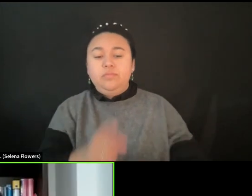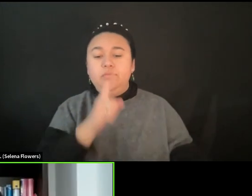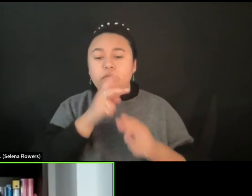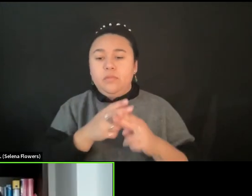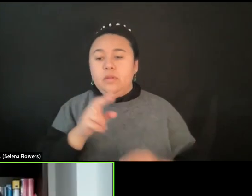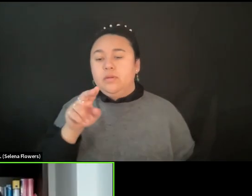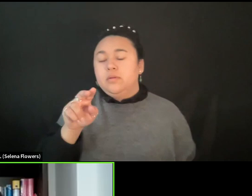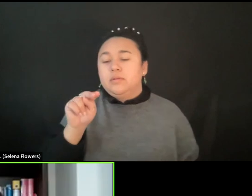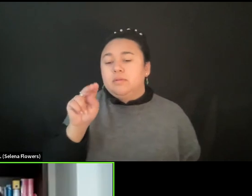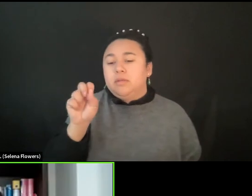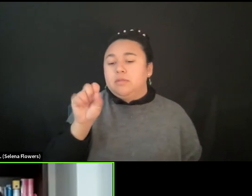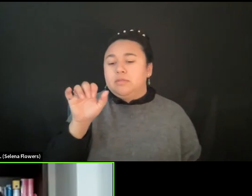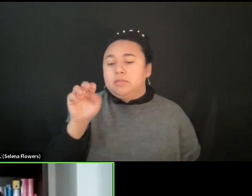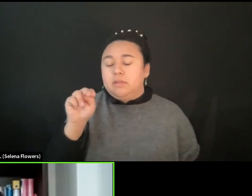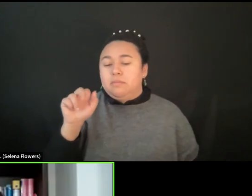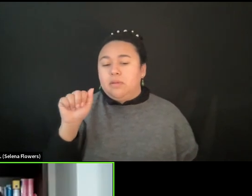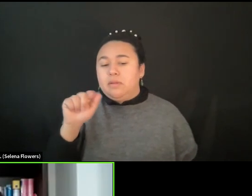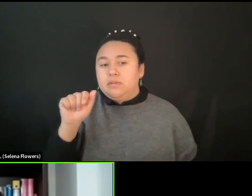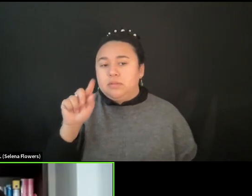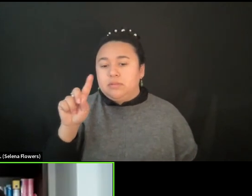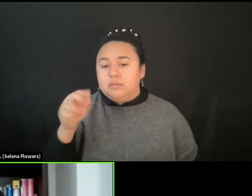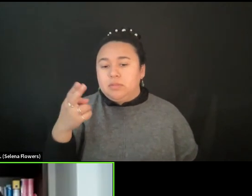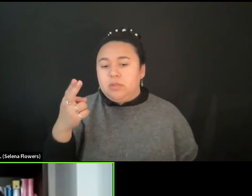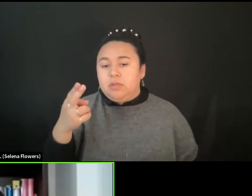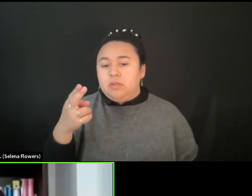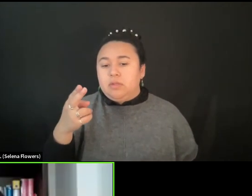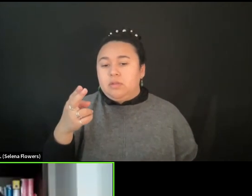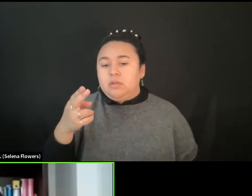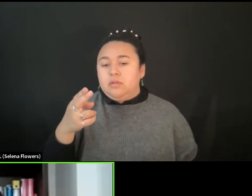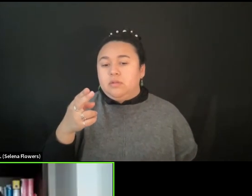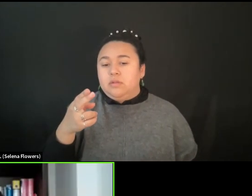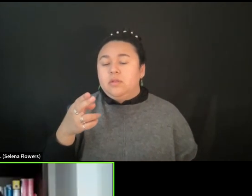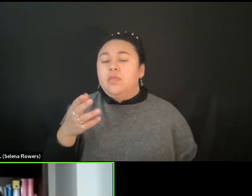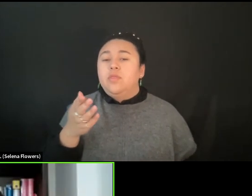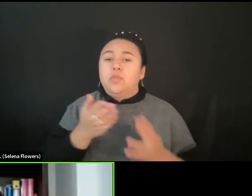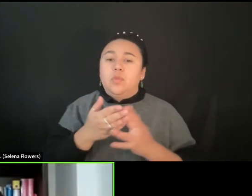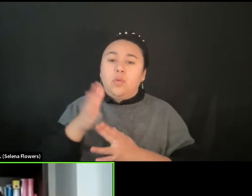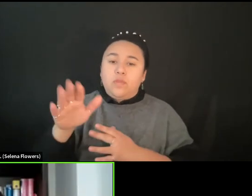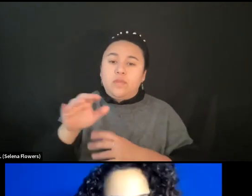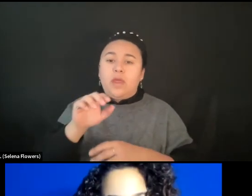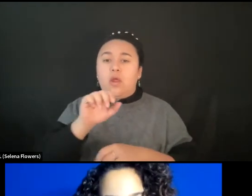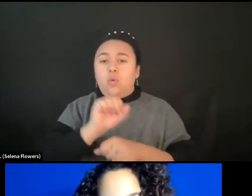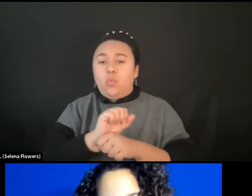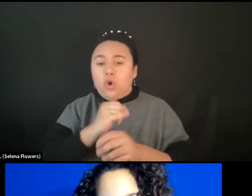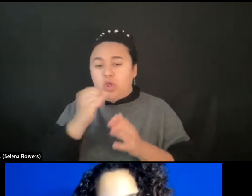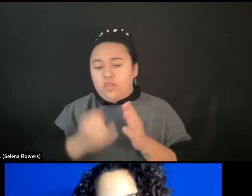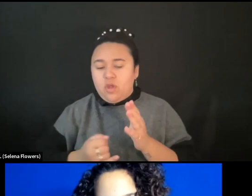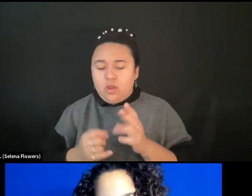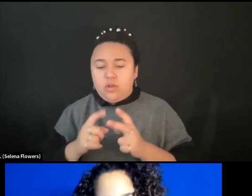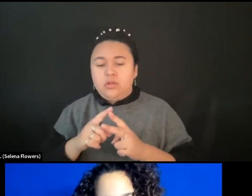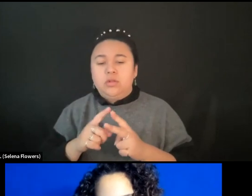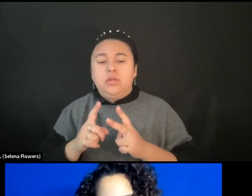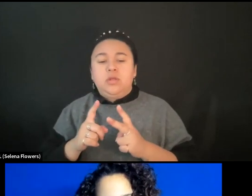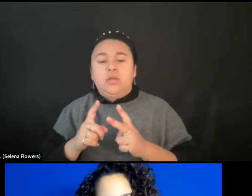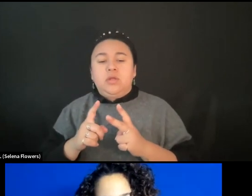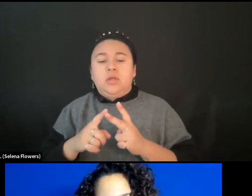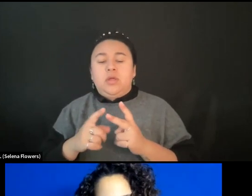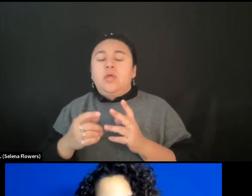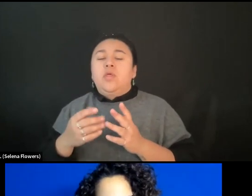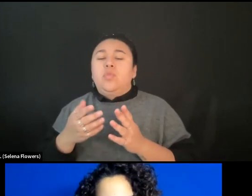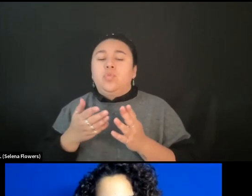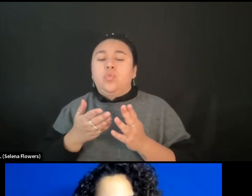Azadeh, through their works and through their interactions with the young